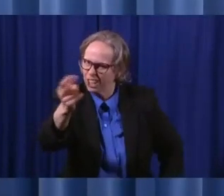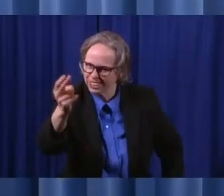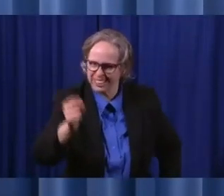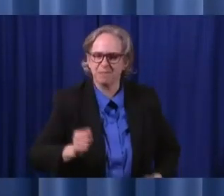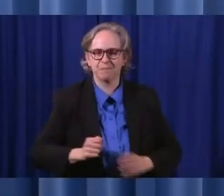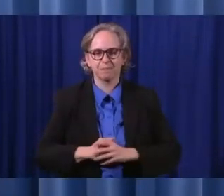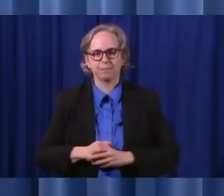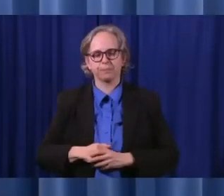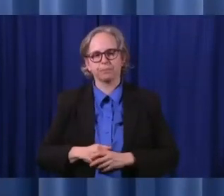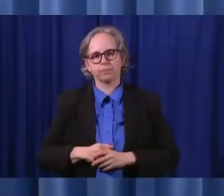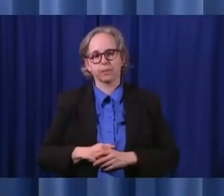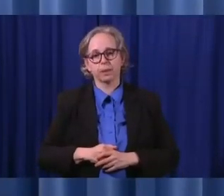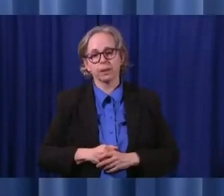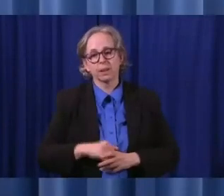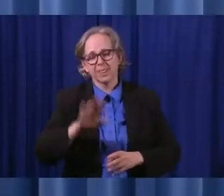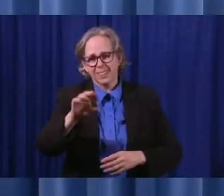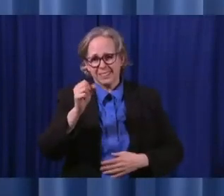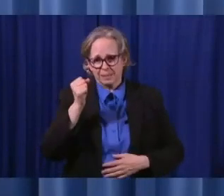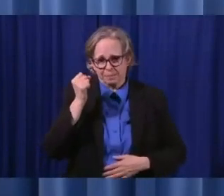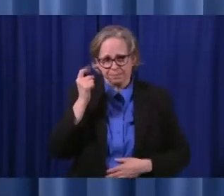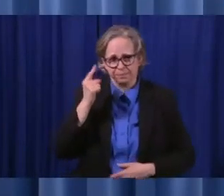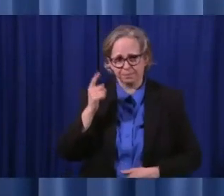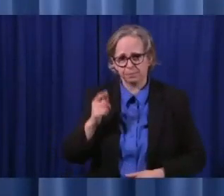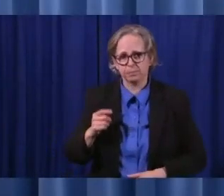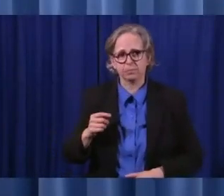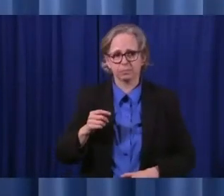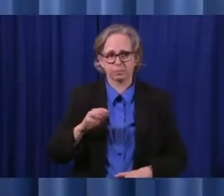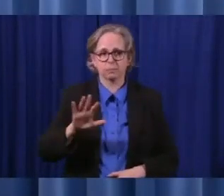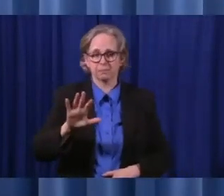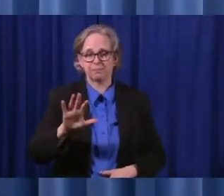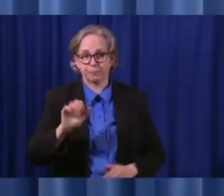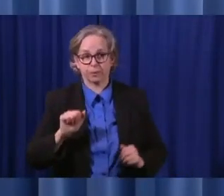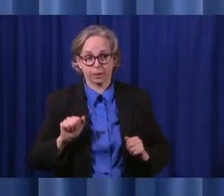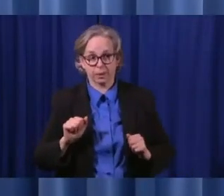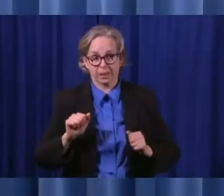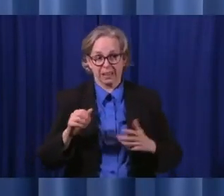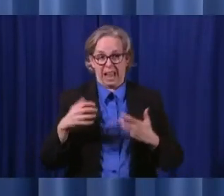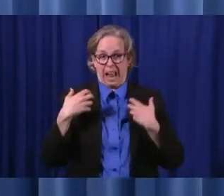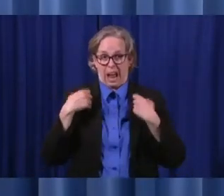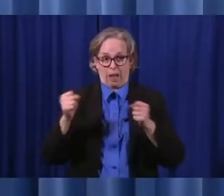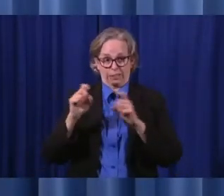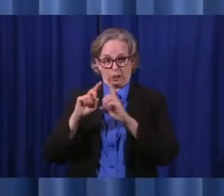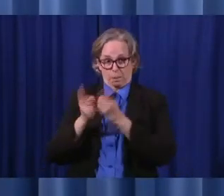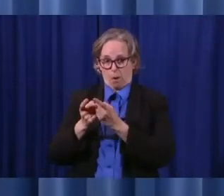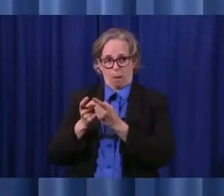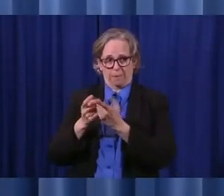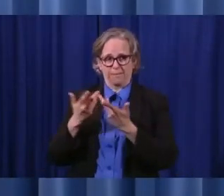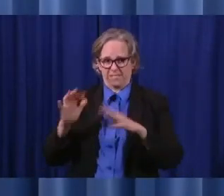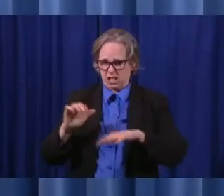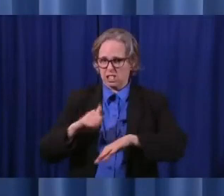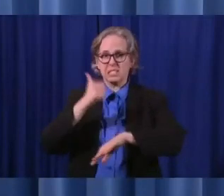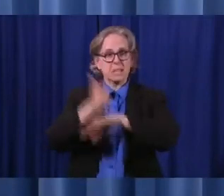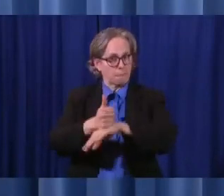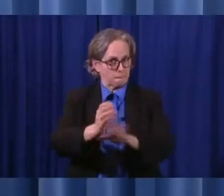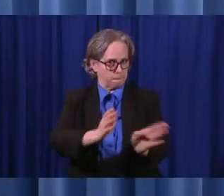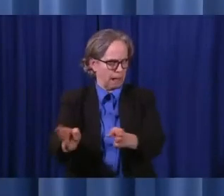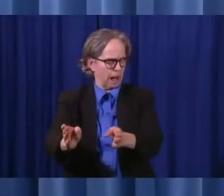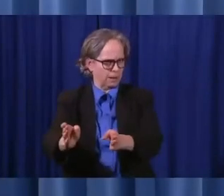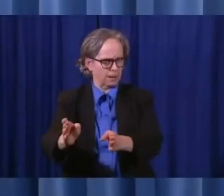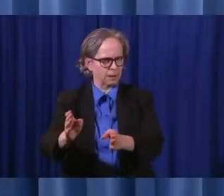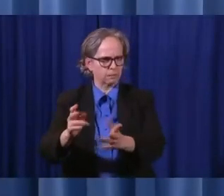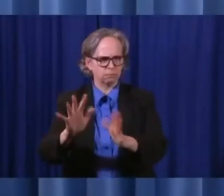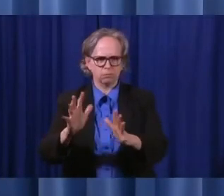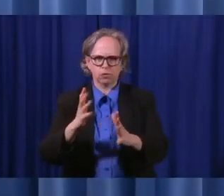received, plans, the health department has received plans, very well thought out plans